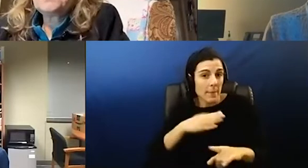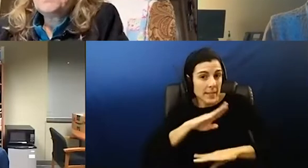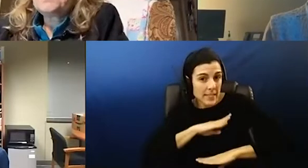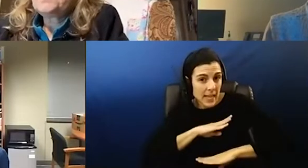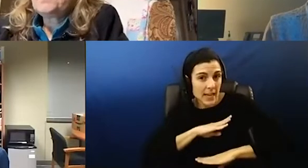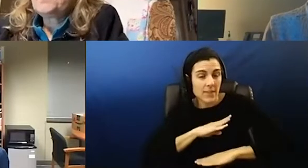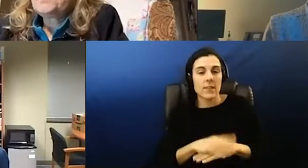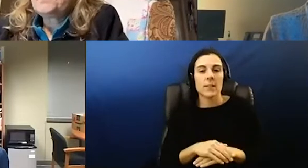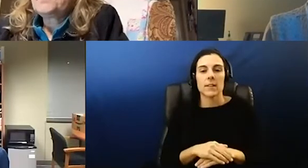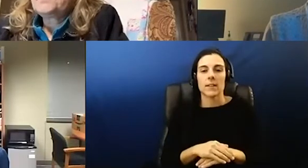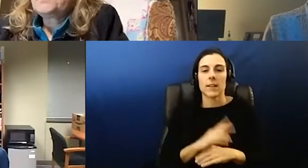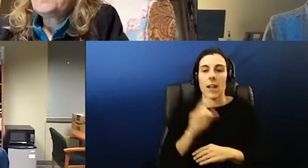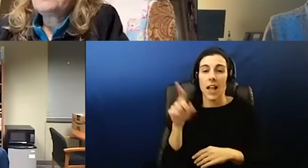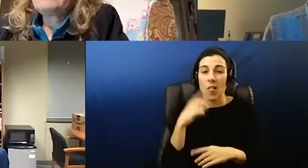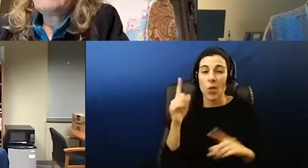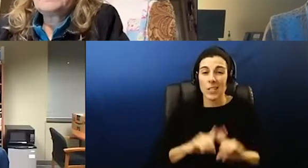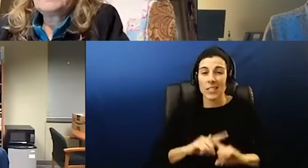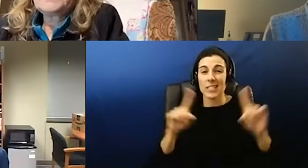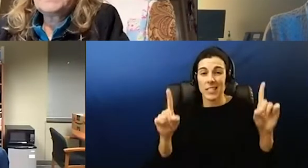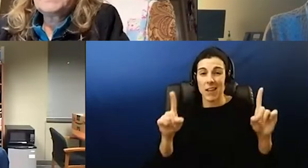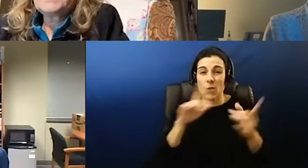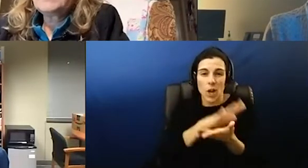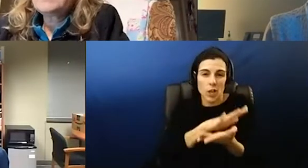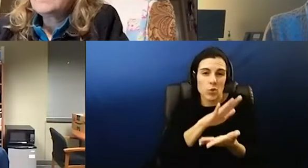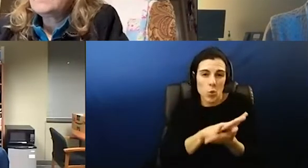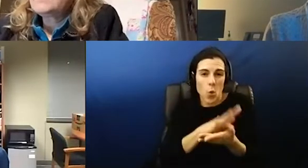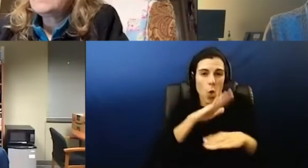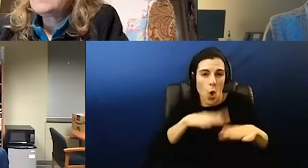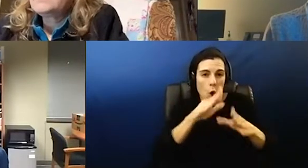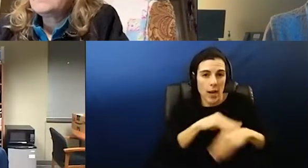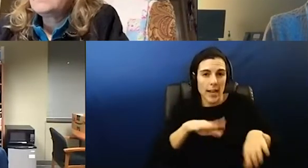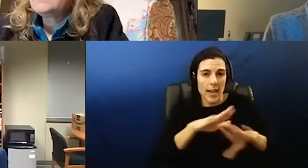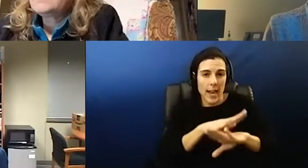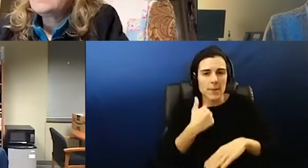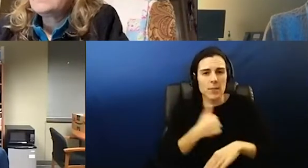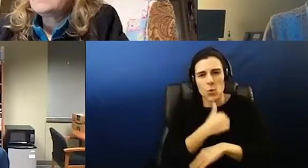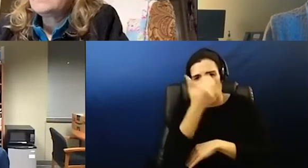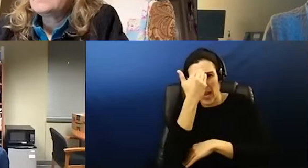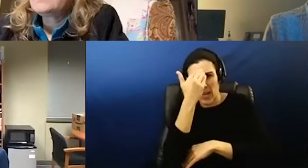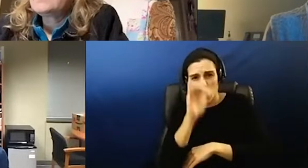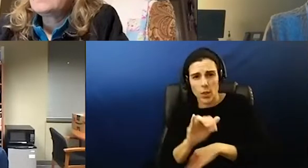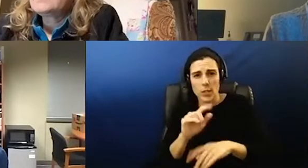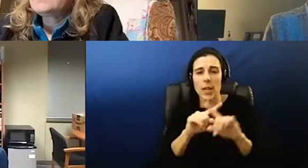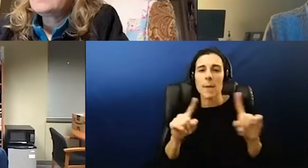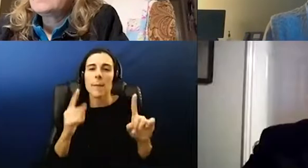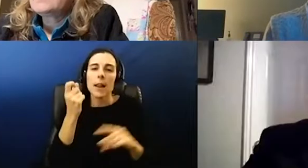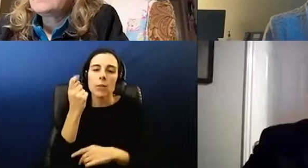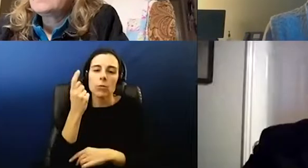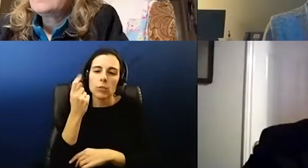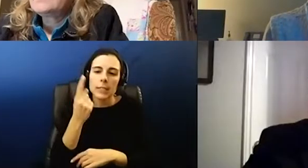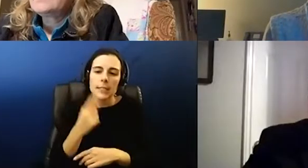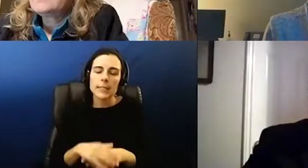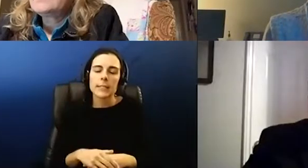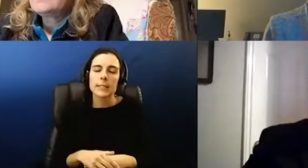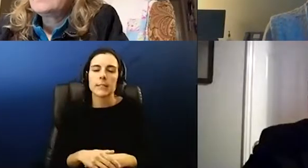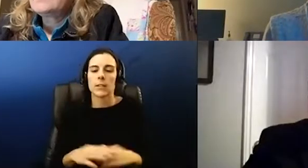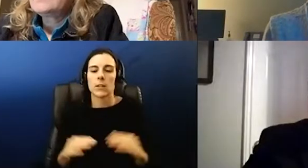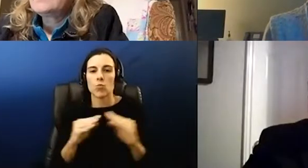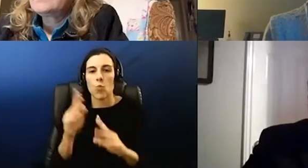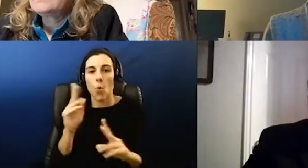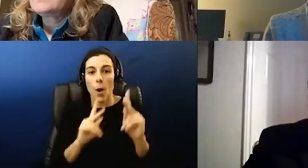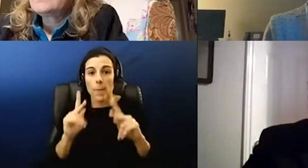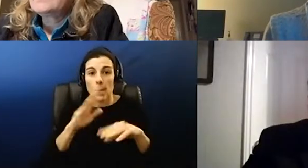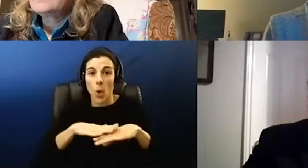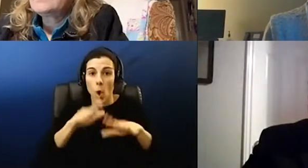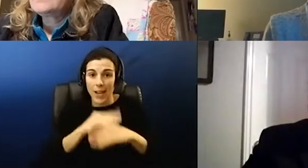look different on our campuses and and and we acknowledge that um but there's also a tipping point in terms of you know more people on campus